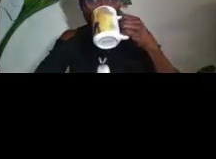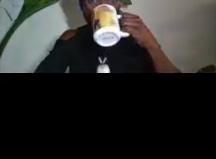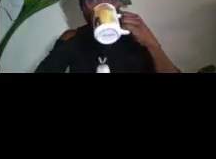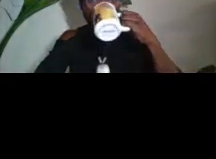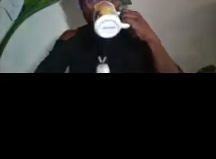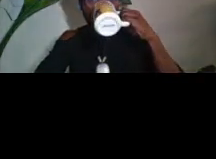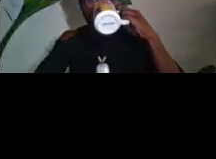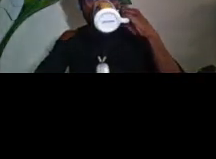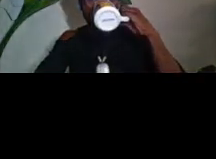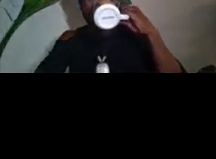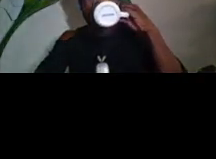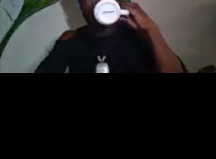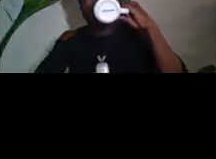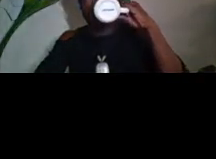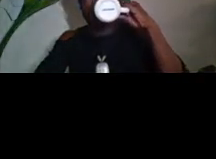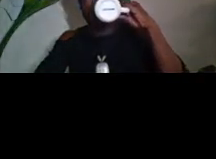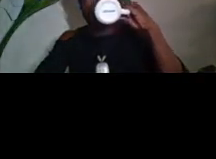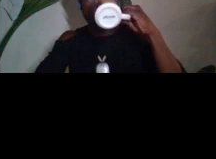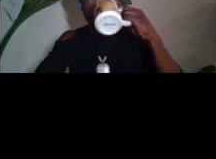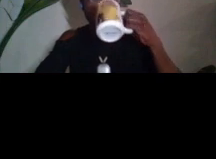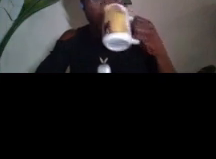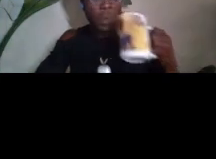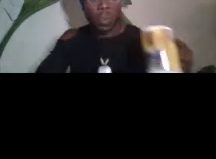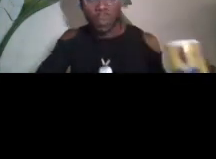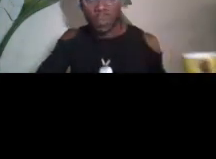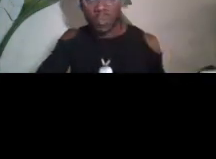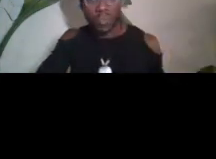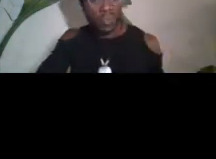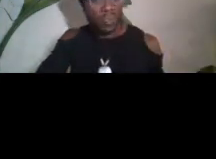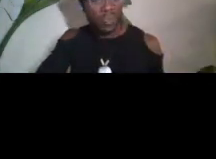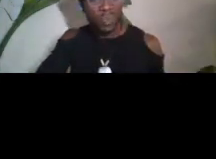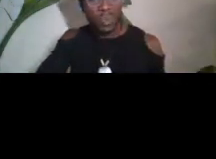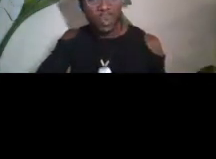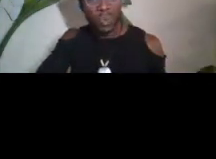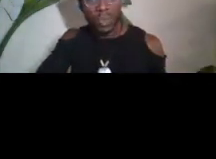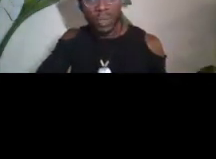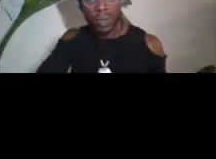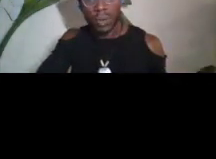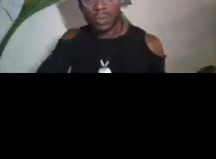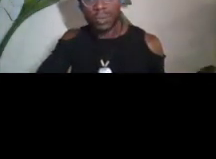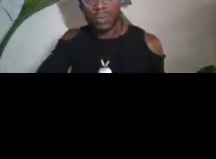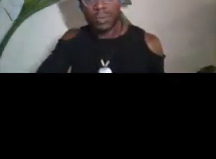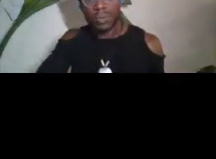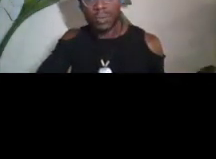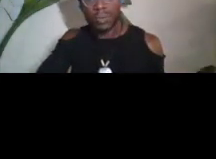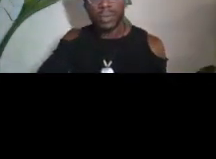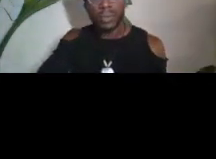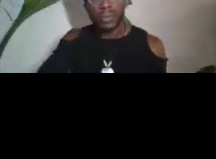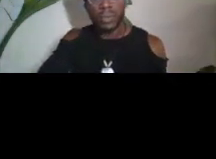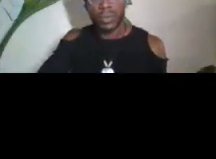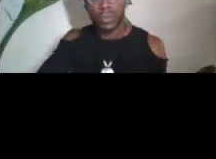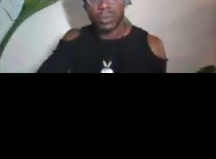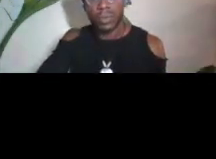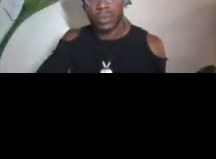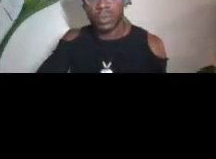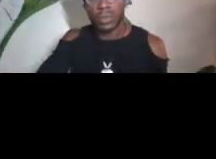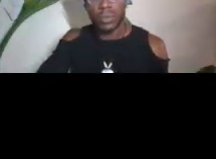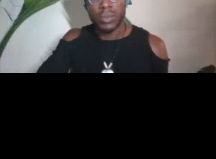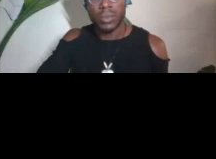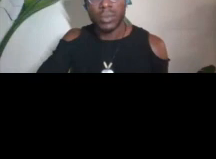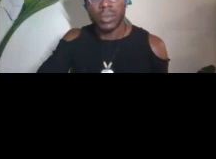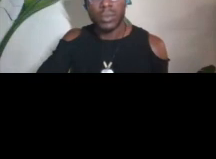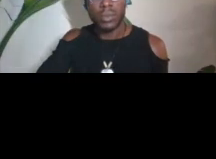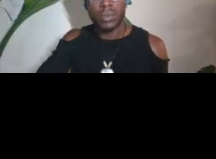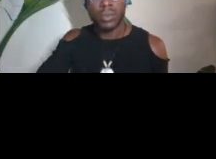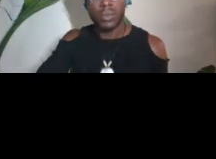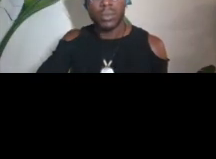So we were instructed by the Creator to move here. Omaa came to this place. And our wild rice, our manoomin,